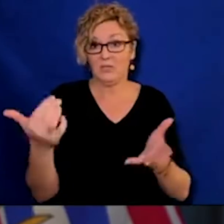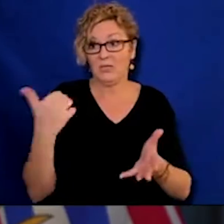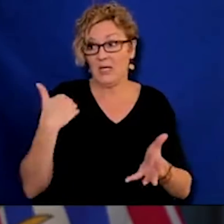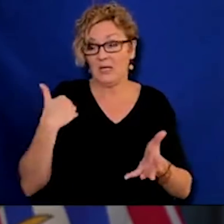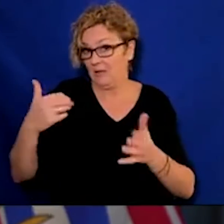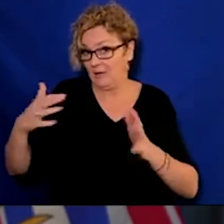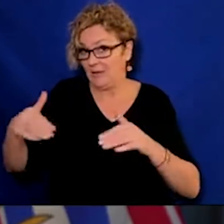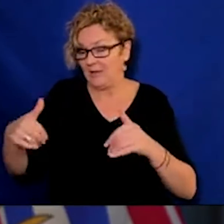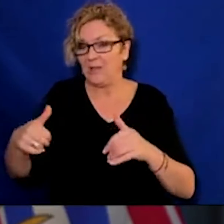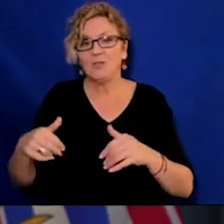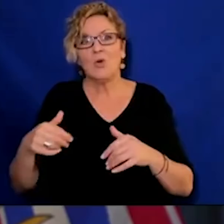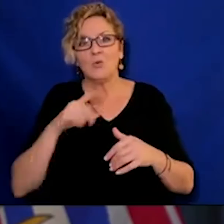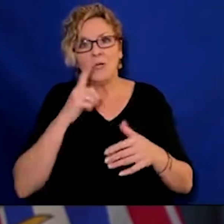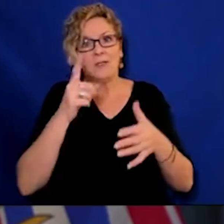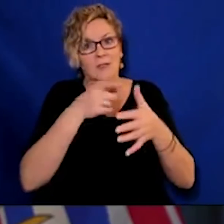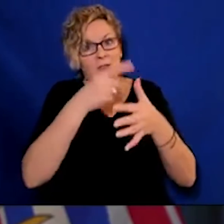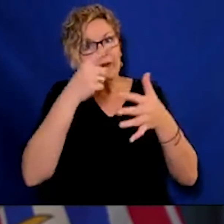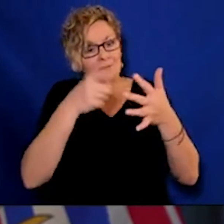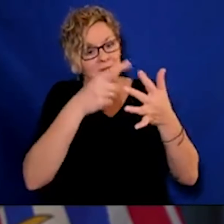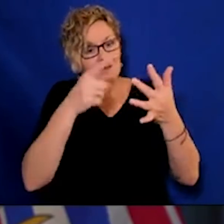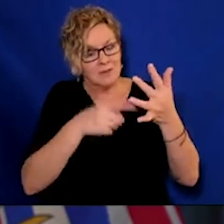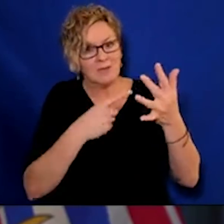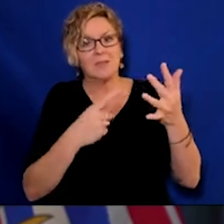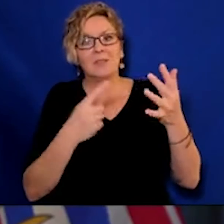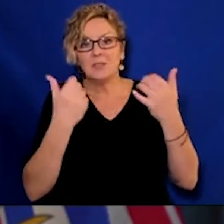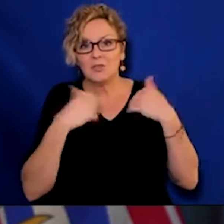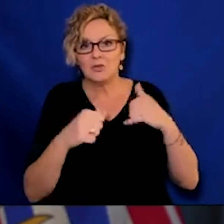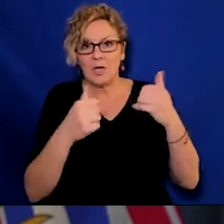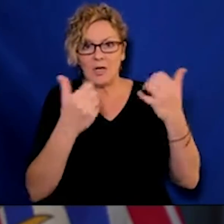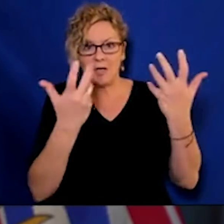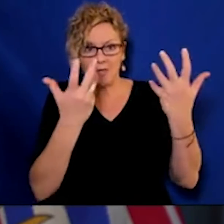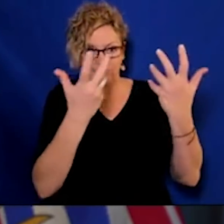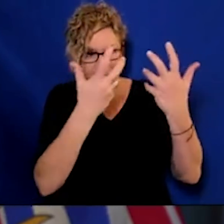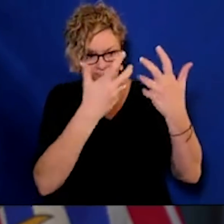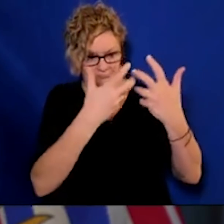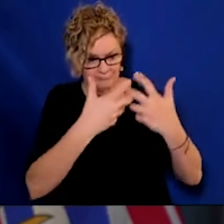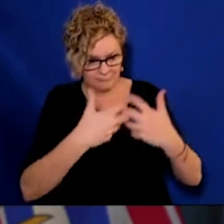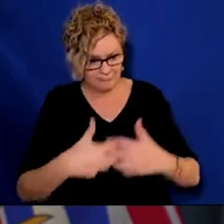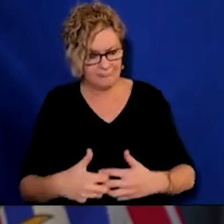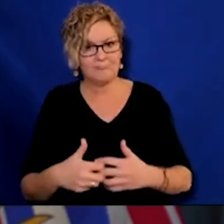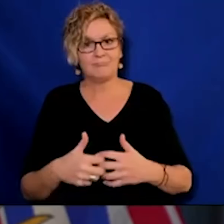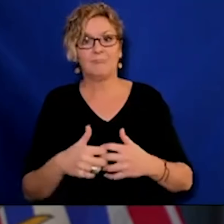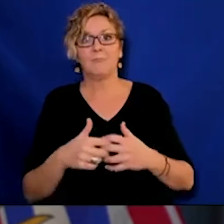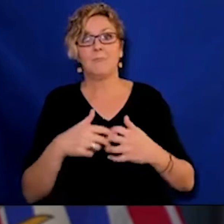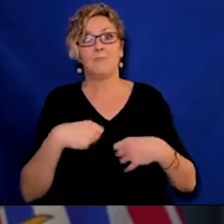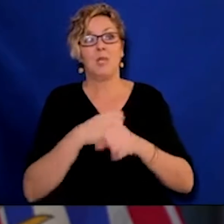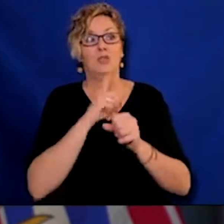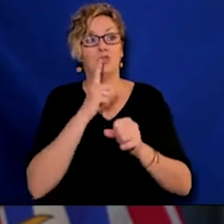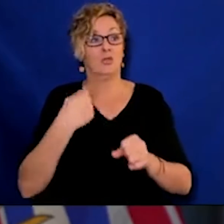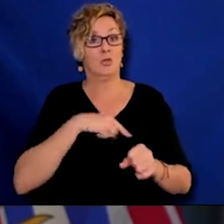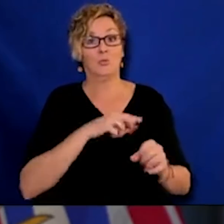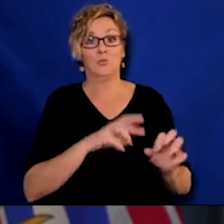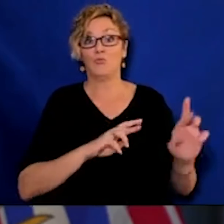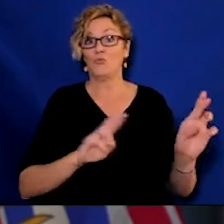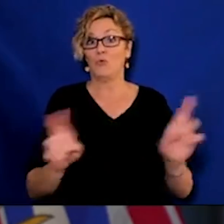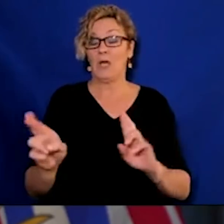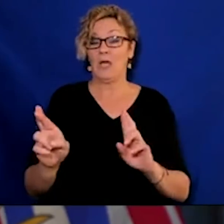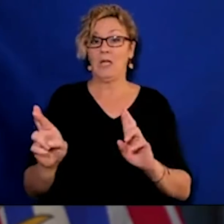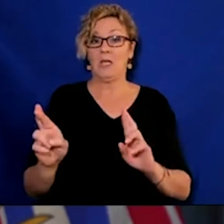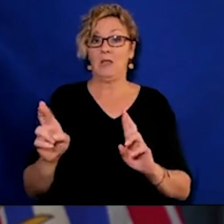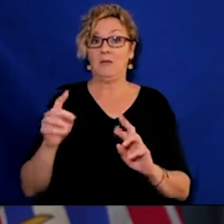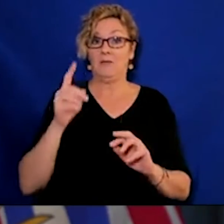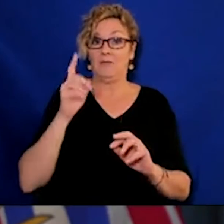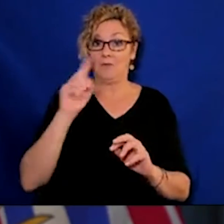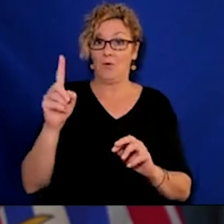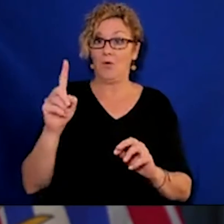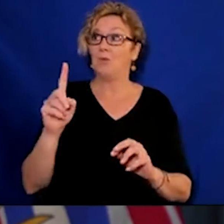to be organized while we still are trying to answer some of the really key questions. But that is something that we are spending quite a bit of time